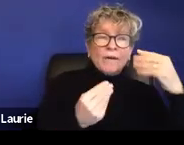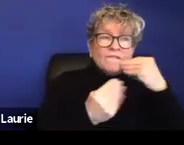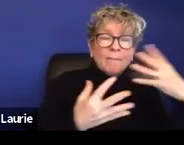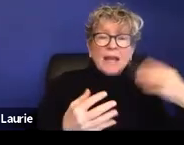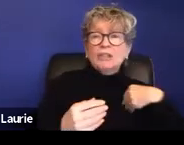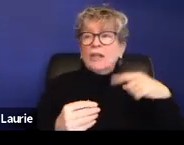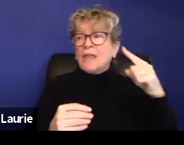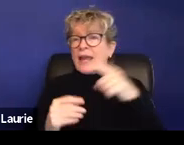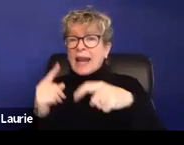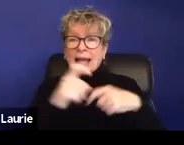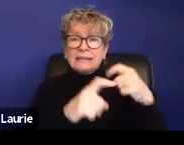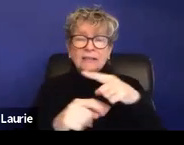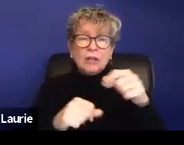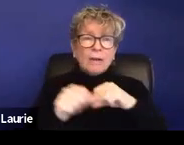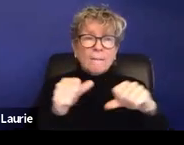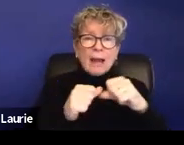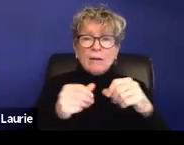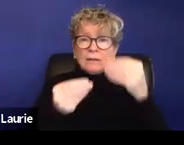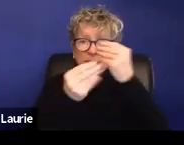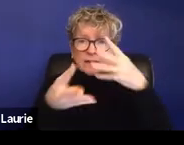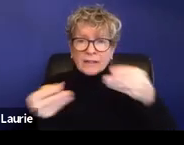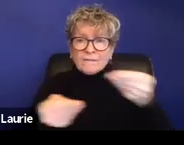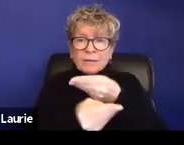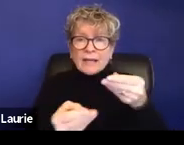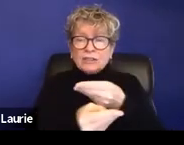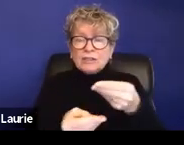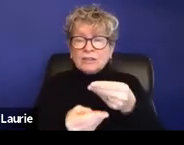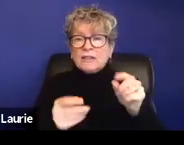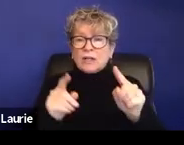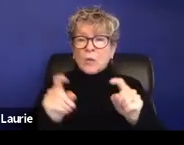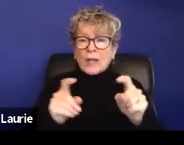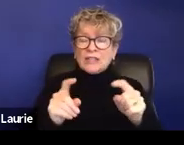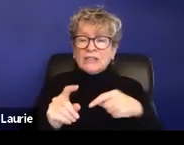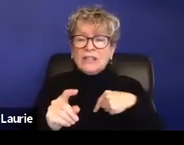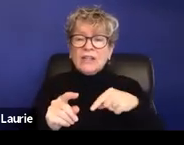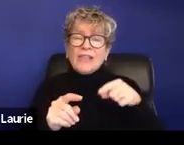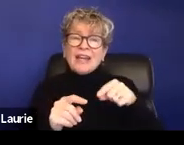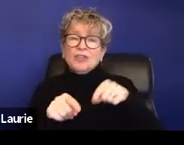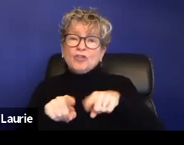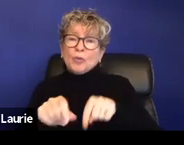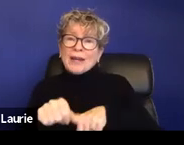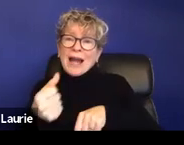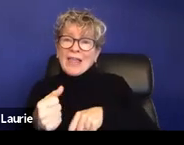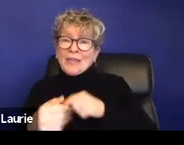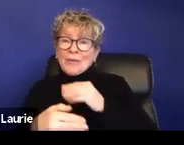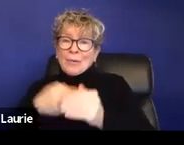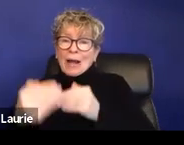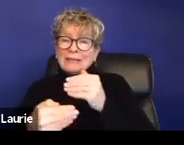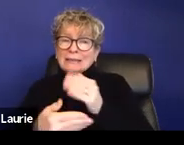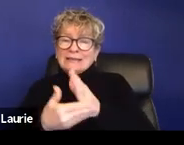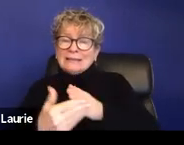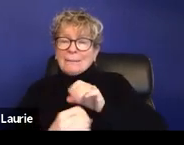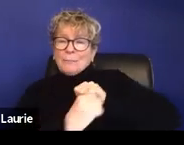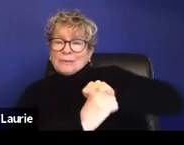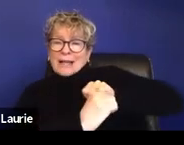um, that often a lot of other, um, processes are, there's some protections in place to